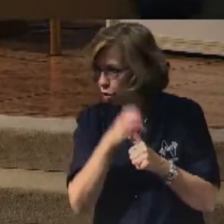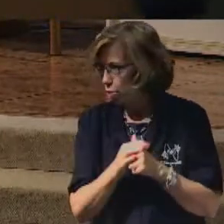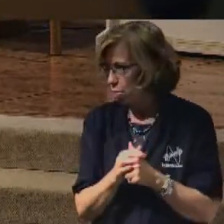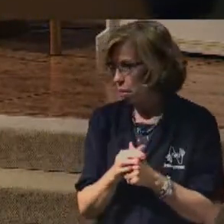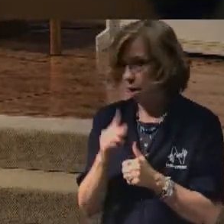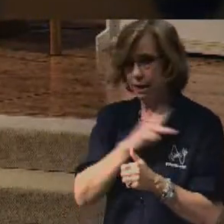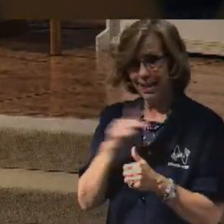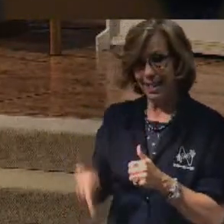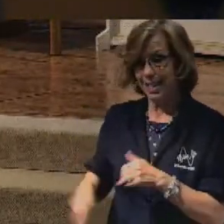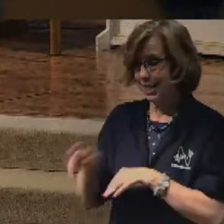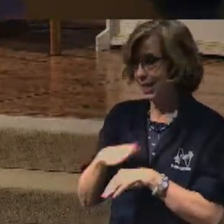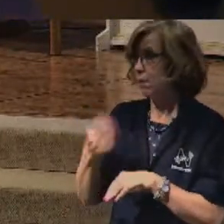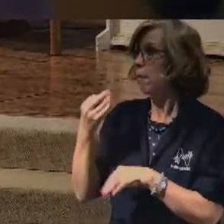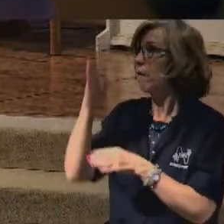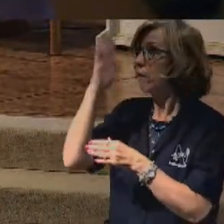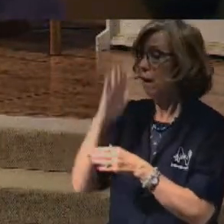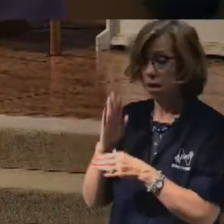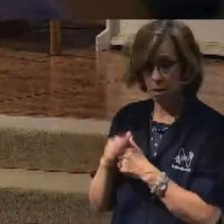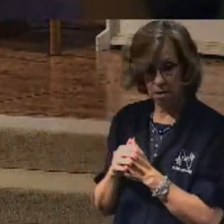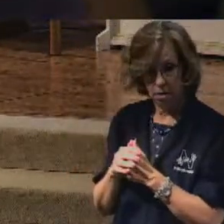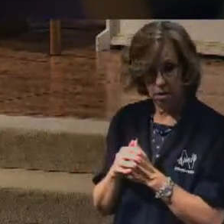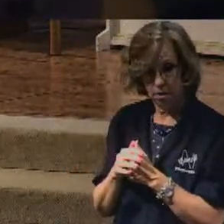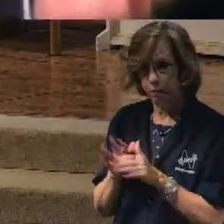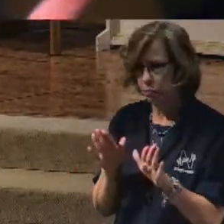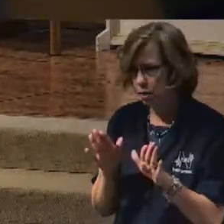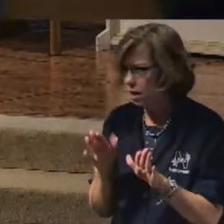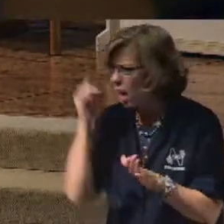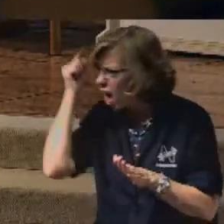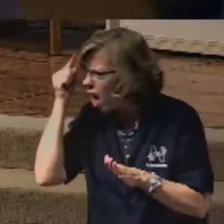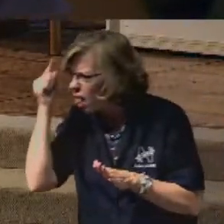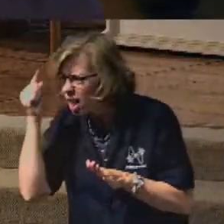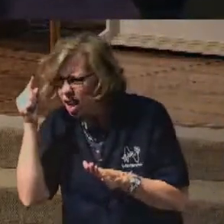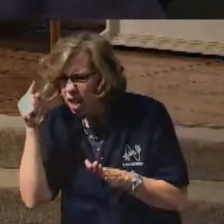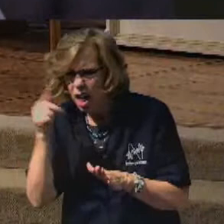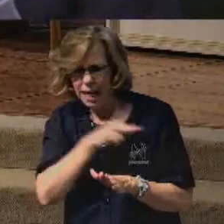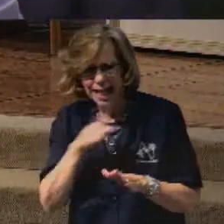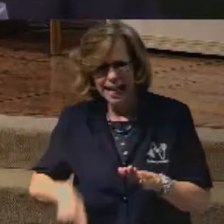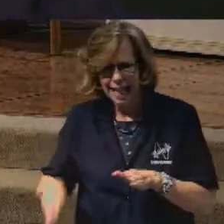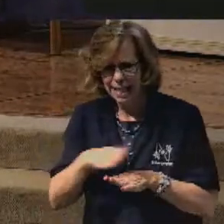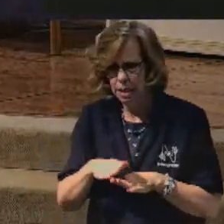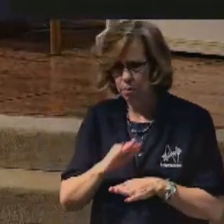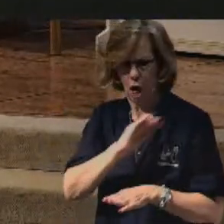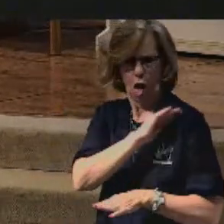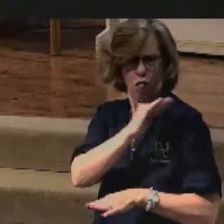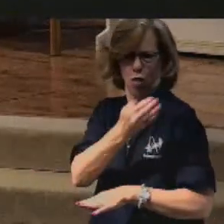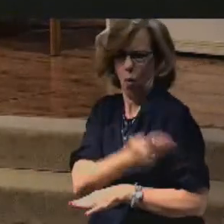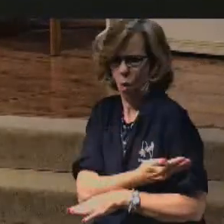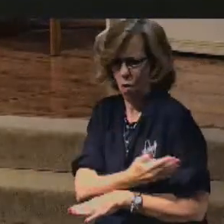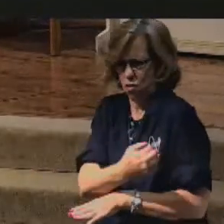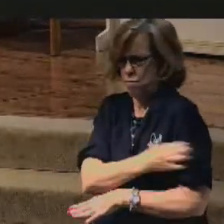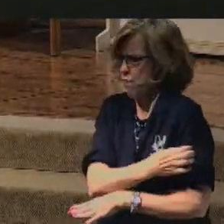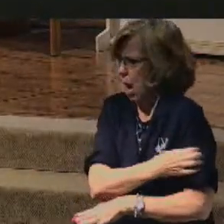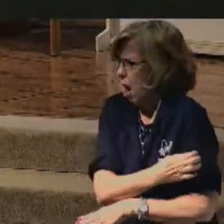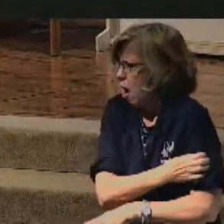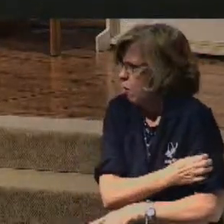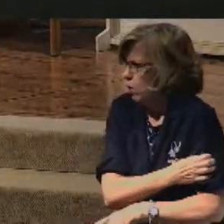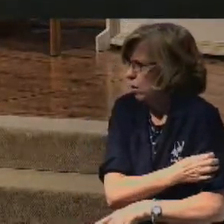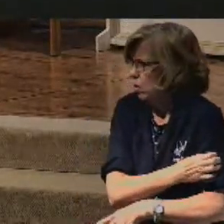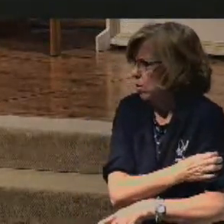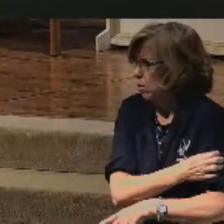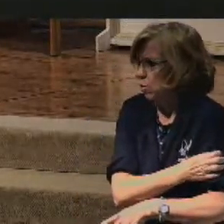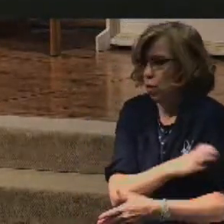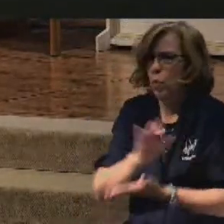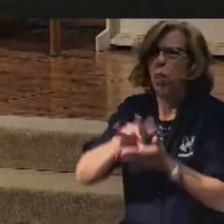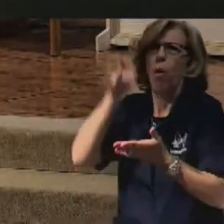of God. Now that thought of kingdom, you think of authority. You think of power. You think of His glory.